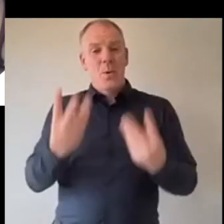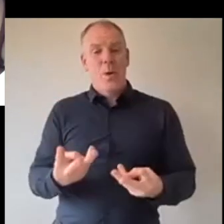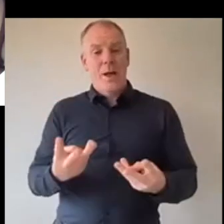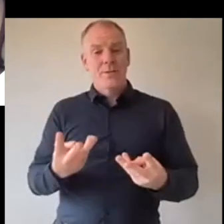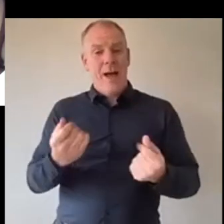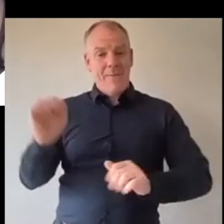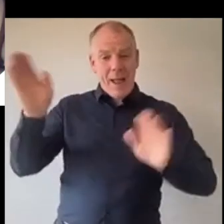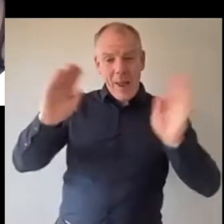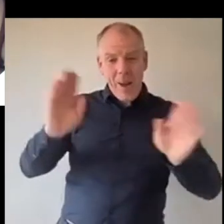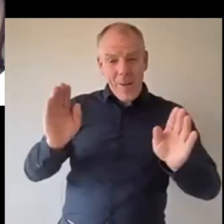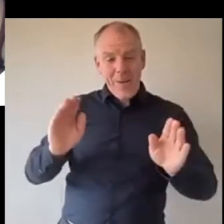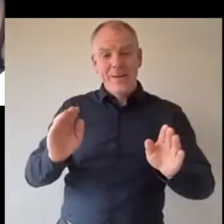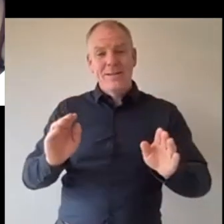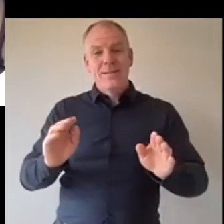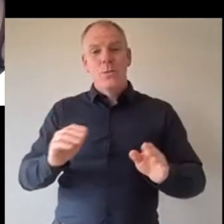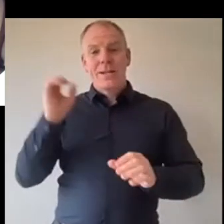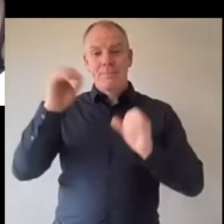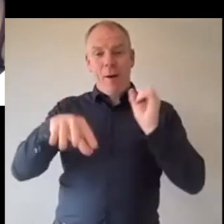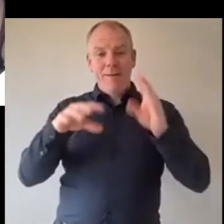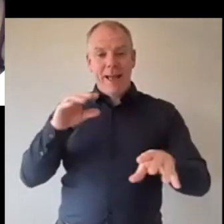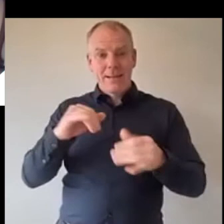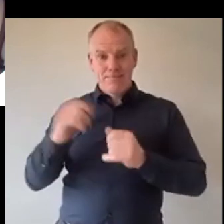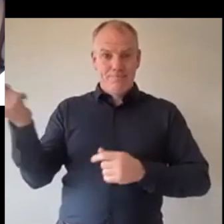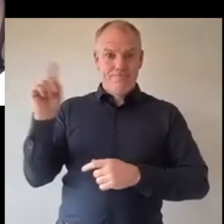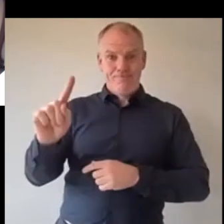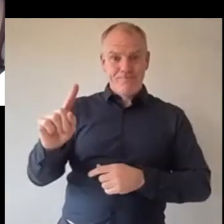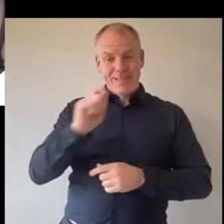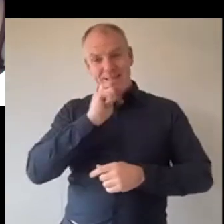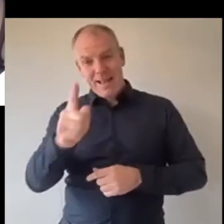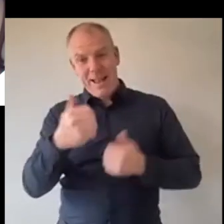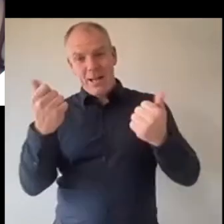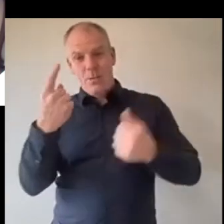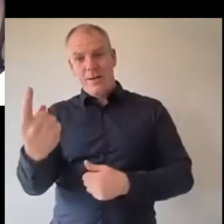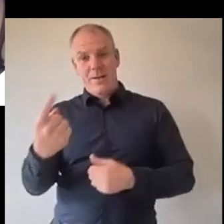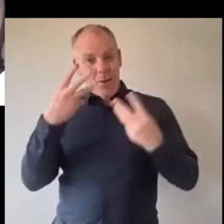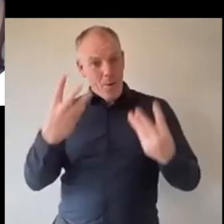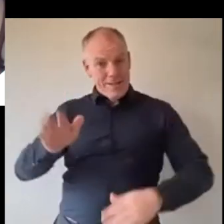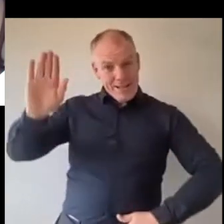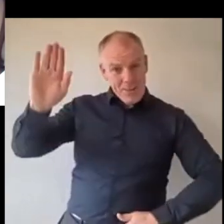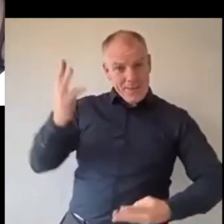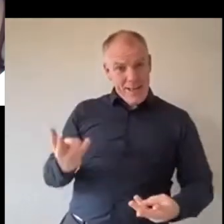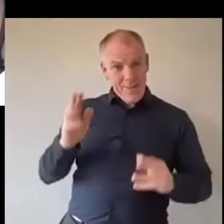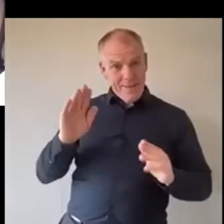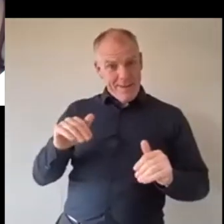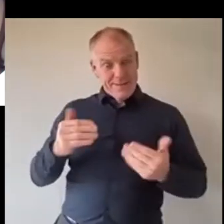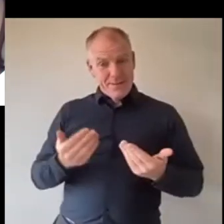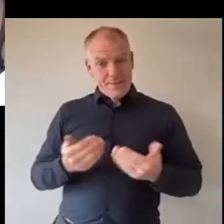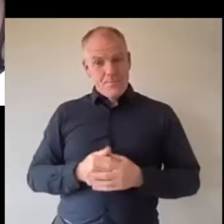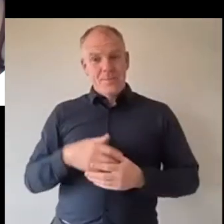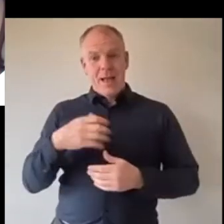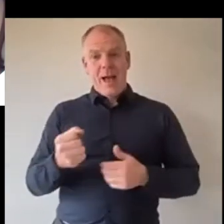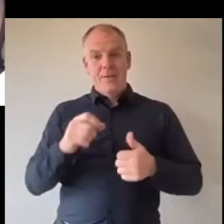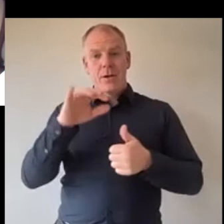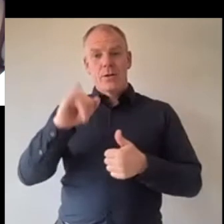people a shout out we will spotlight you to to uh uh shout out to anyone if you want to put your hands up and uh I have